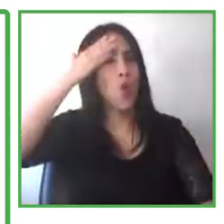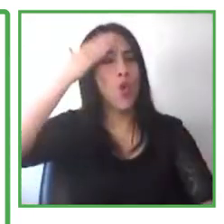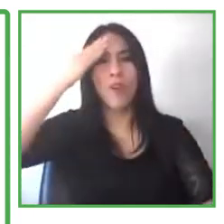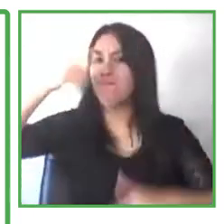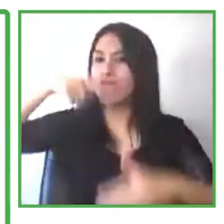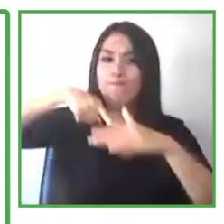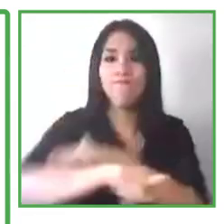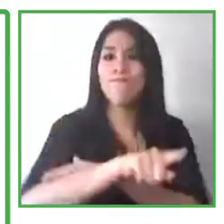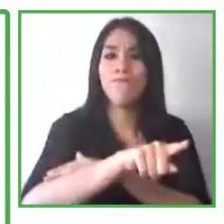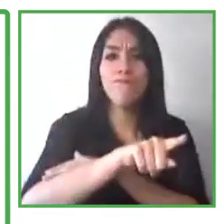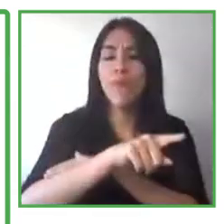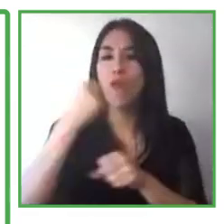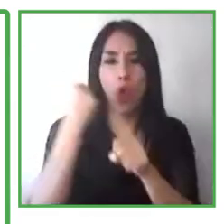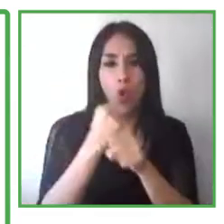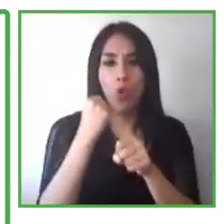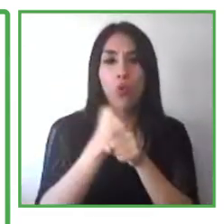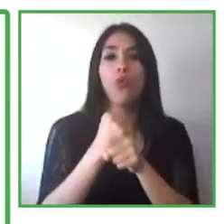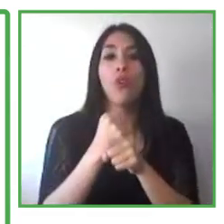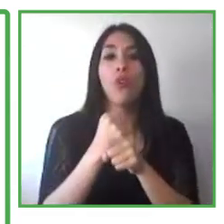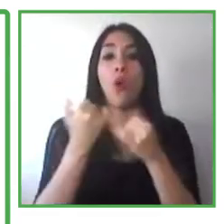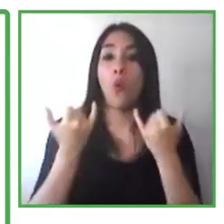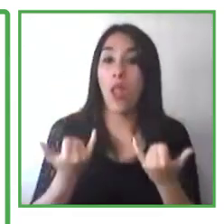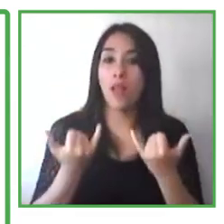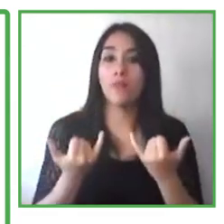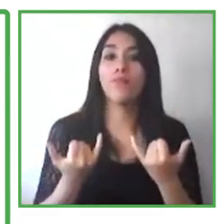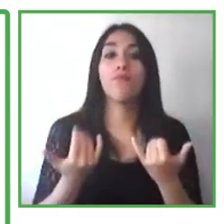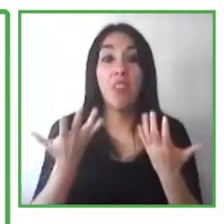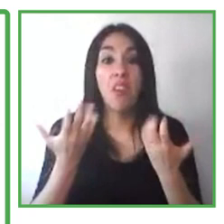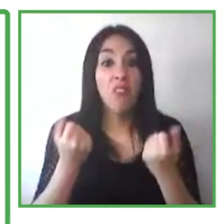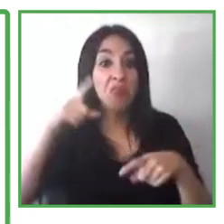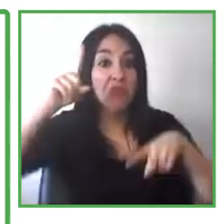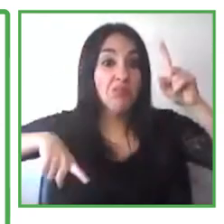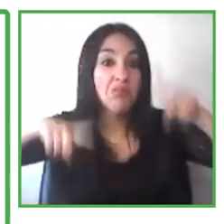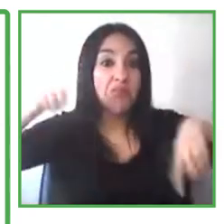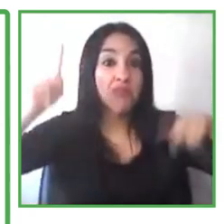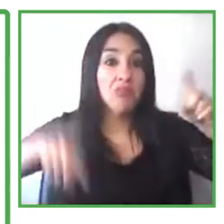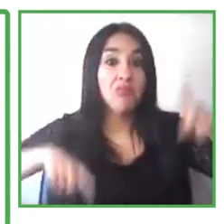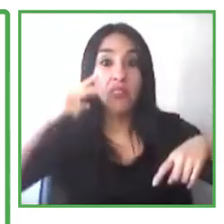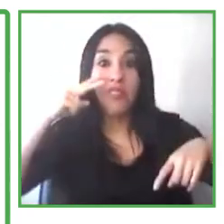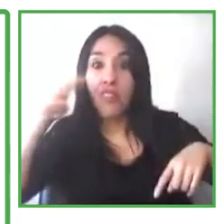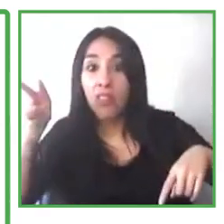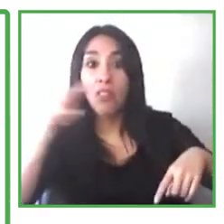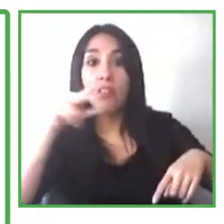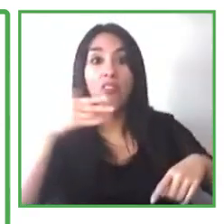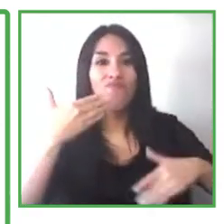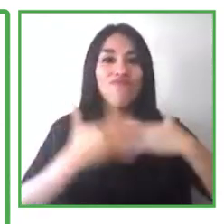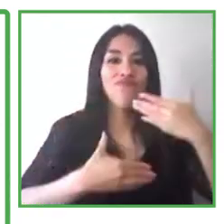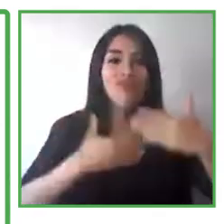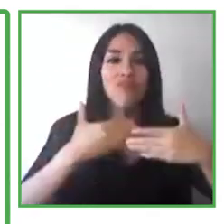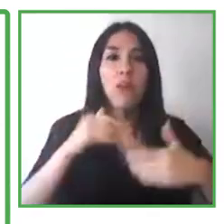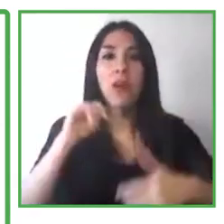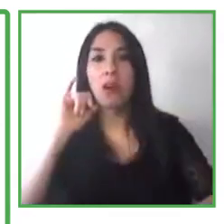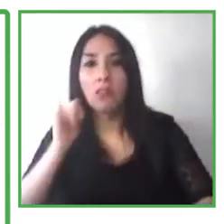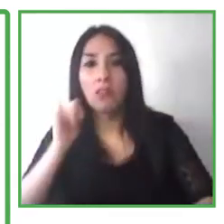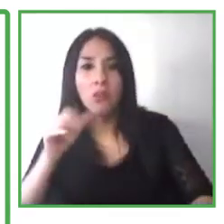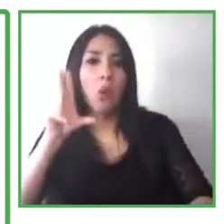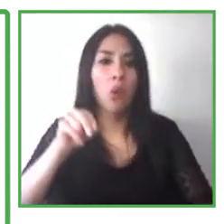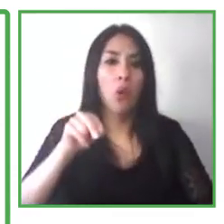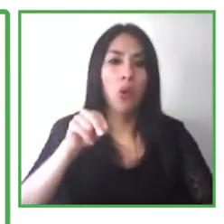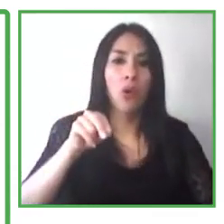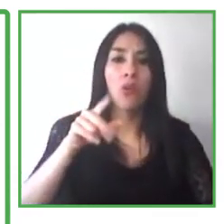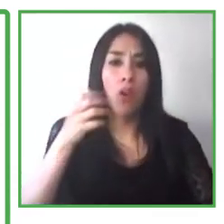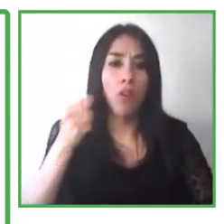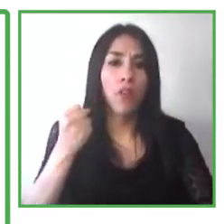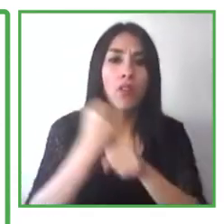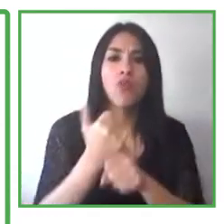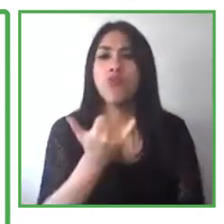They work harder. They take less time off. They have lower turnover. They have lower error rates. They have higher productivity than other employees.